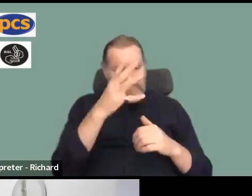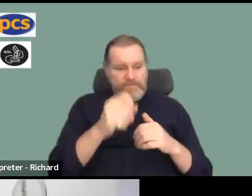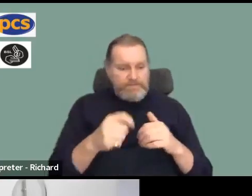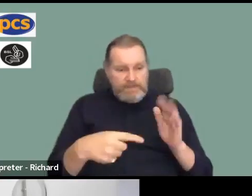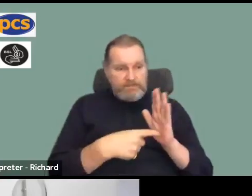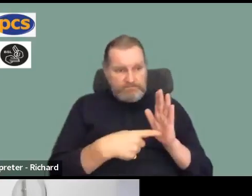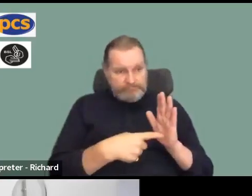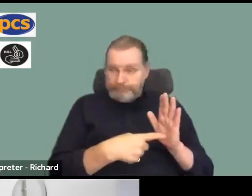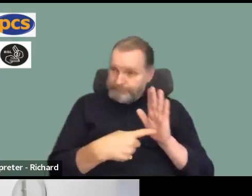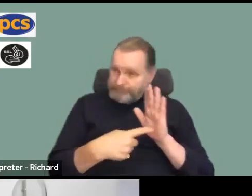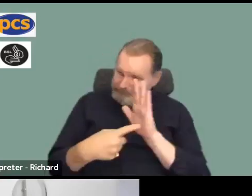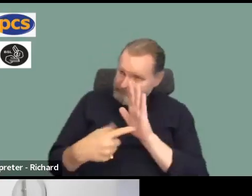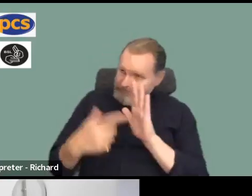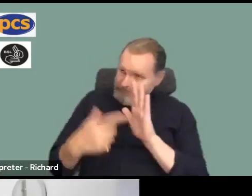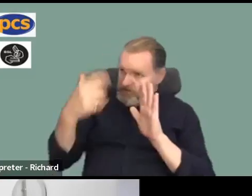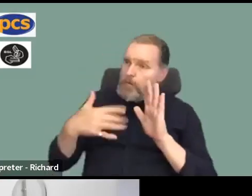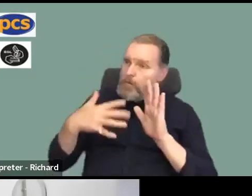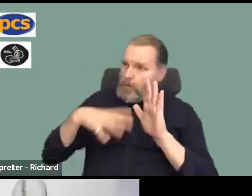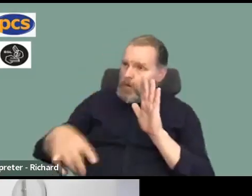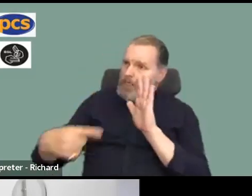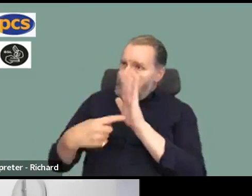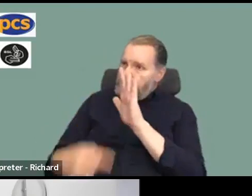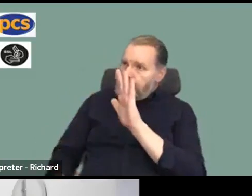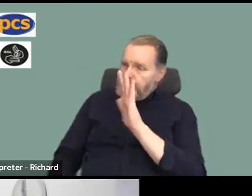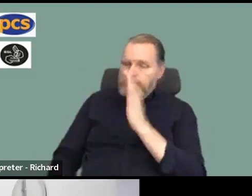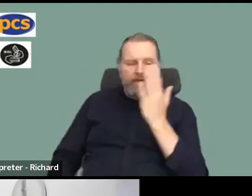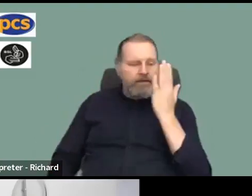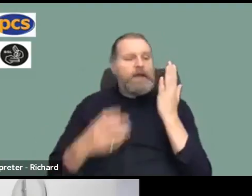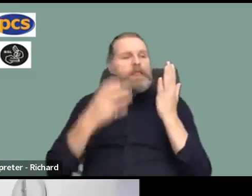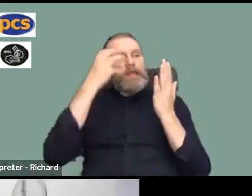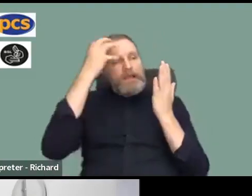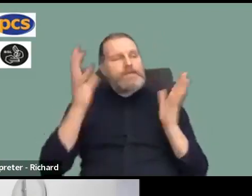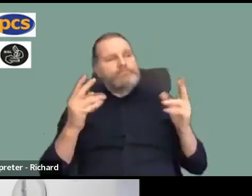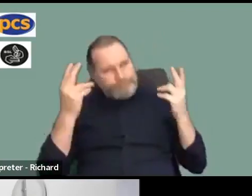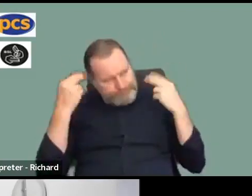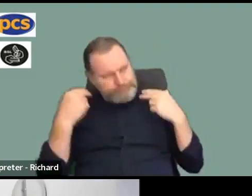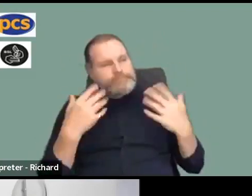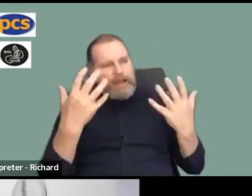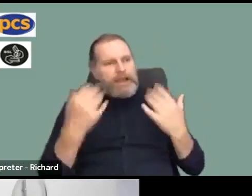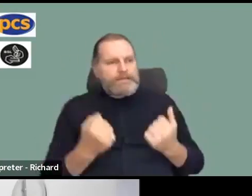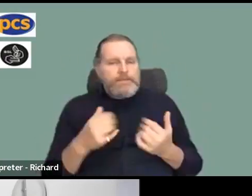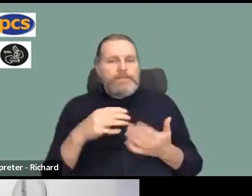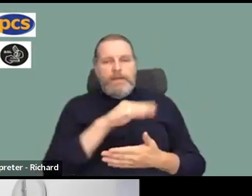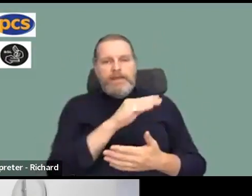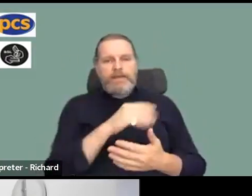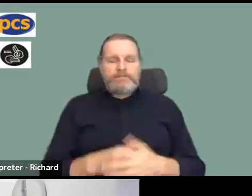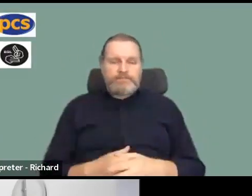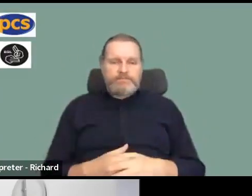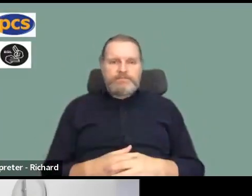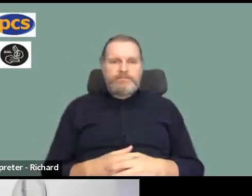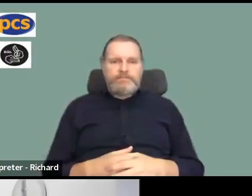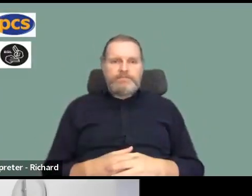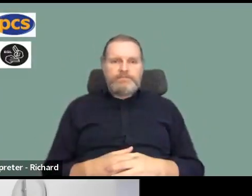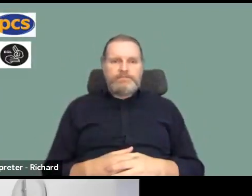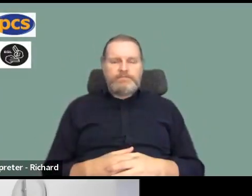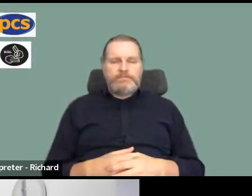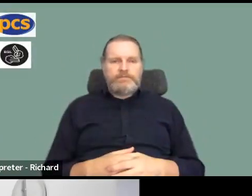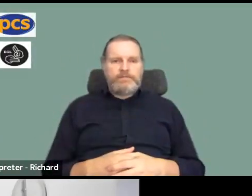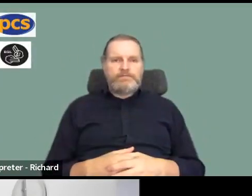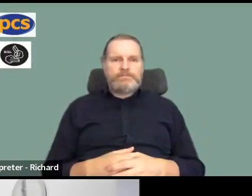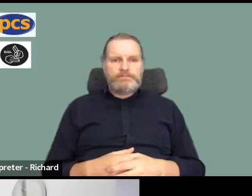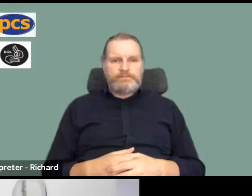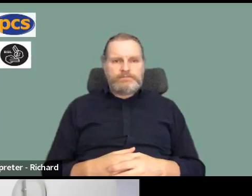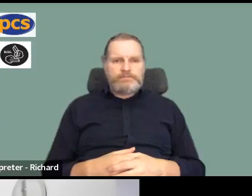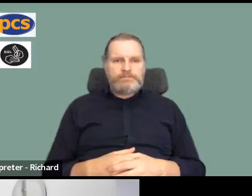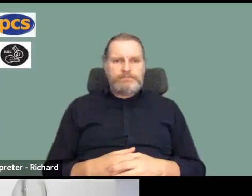it will be, the whole nature of the conversation changes. But for all those who've said it, like Claire said it